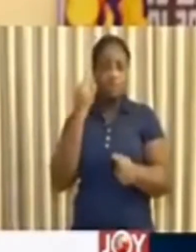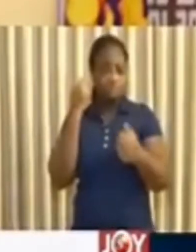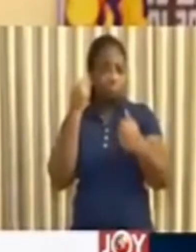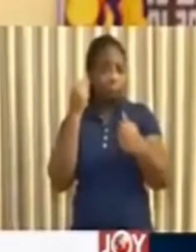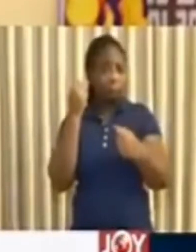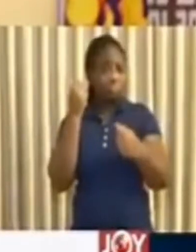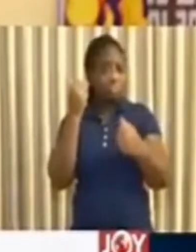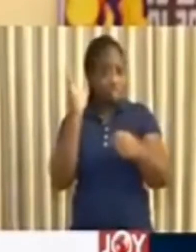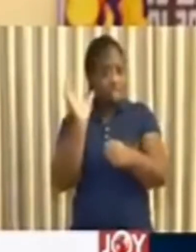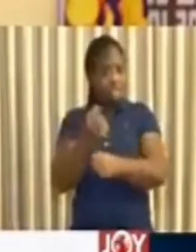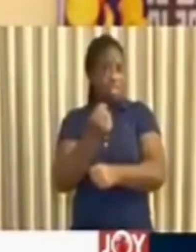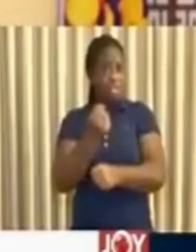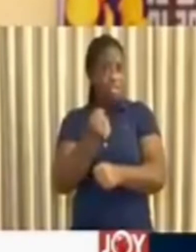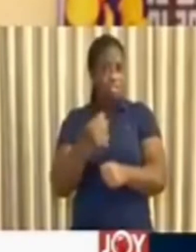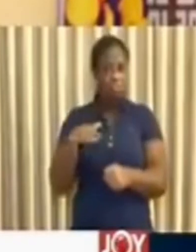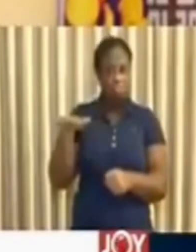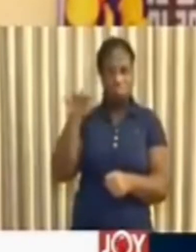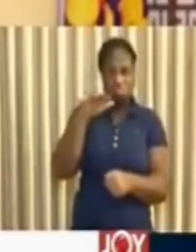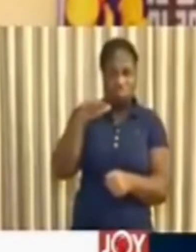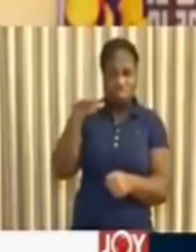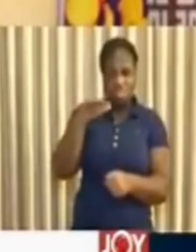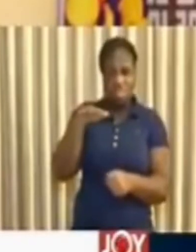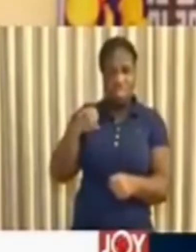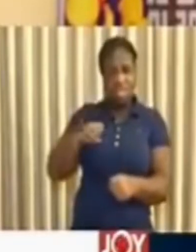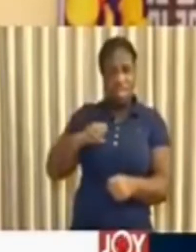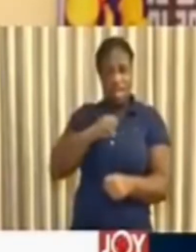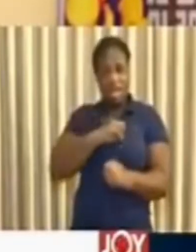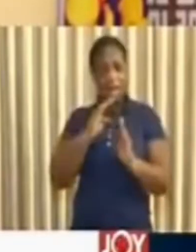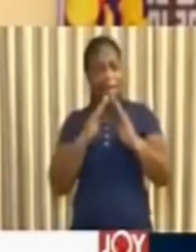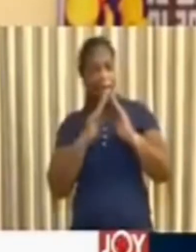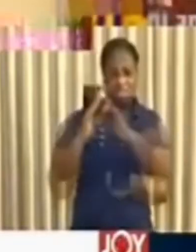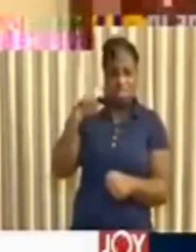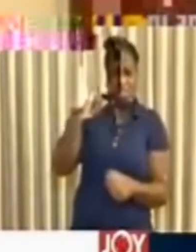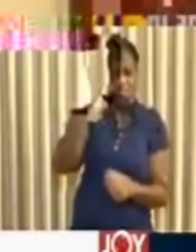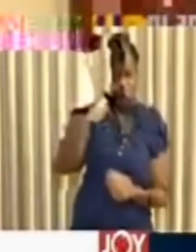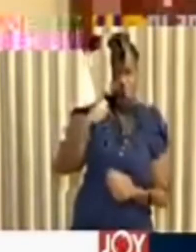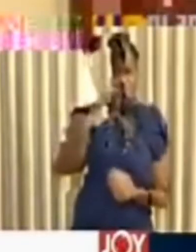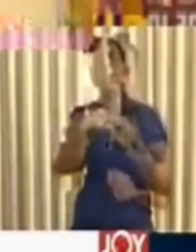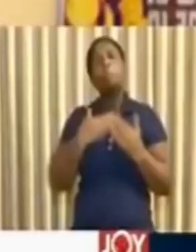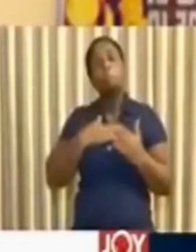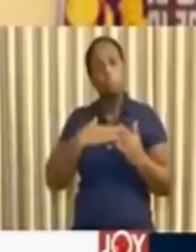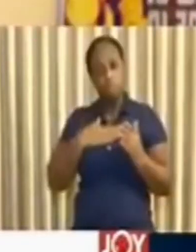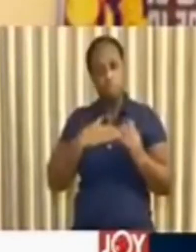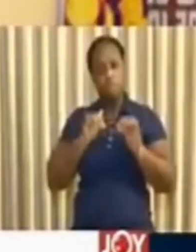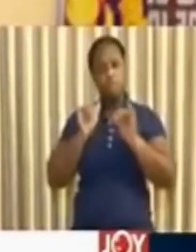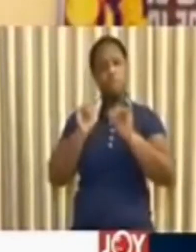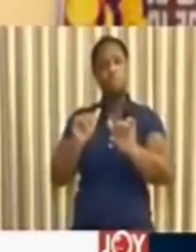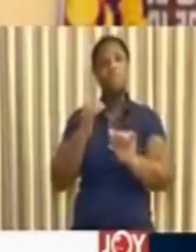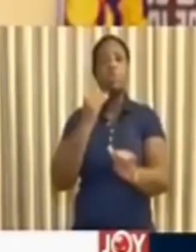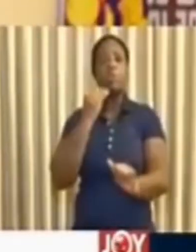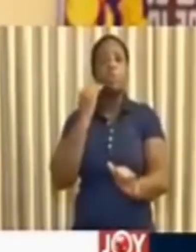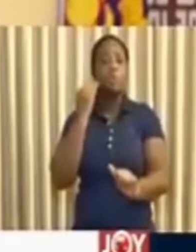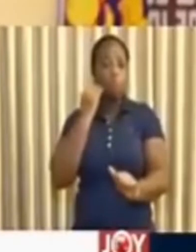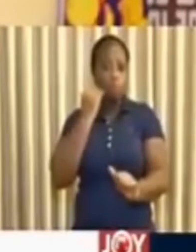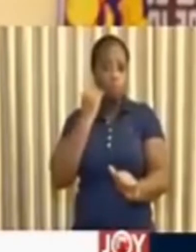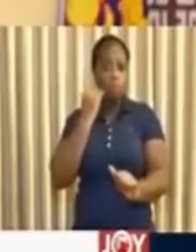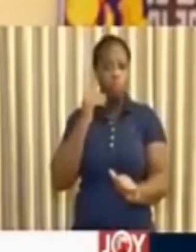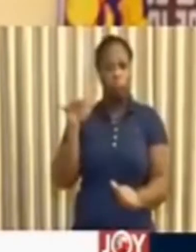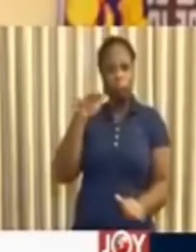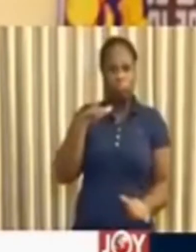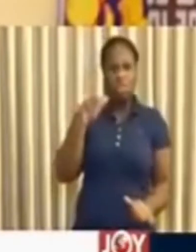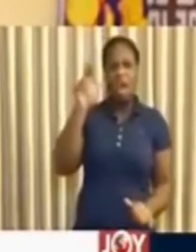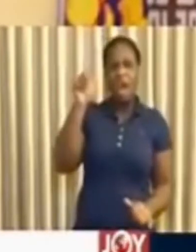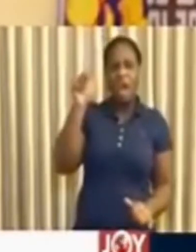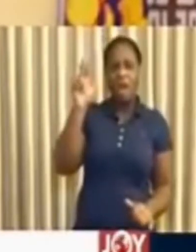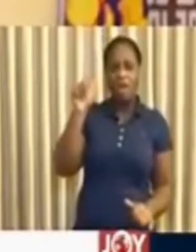through the insuance of another executive instrument, to extend the restriction on movements in the greater Accra